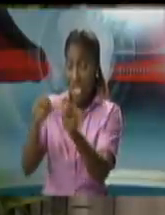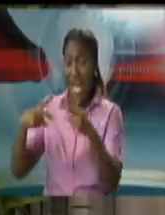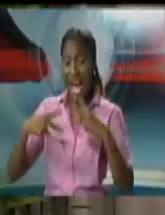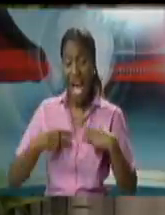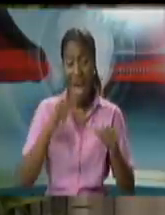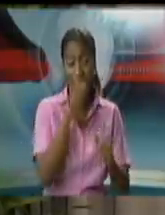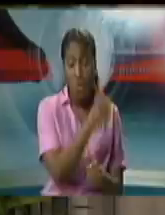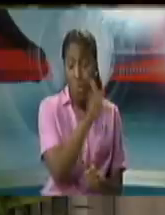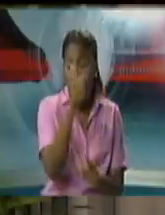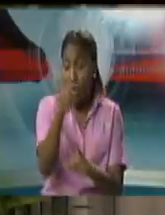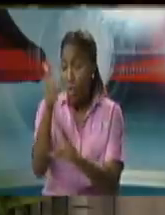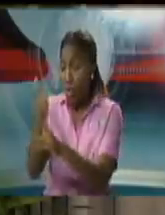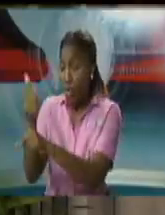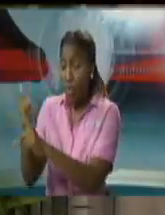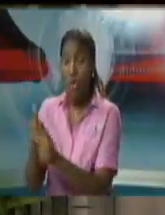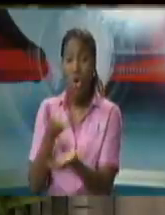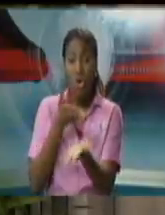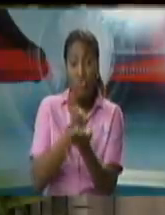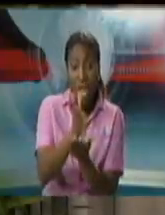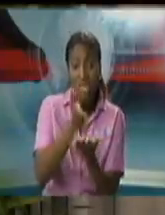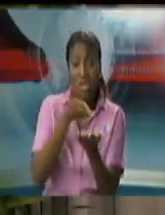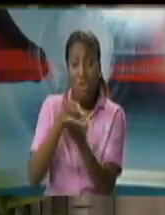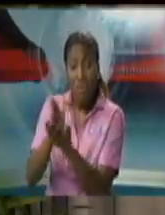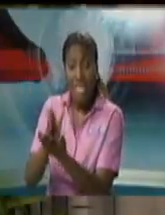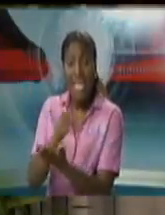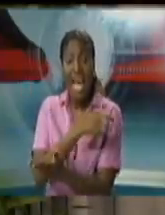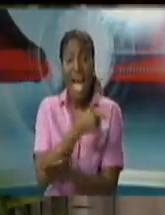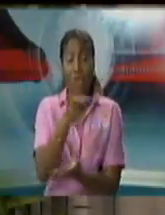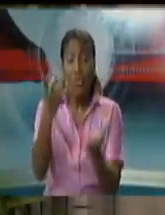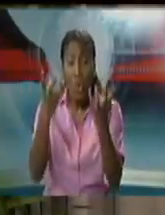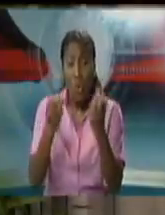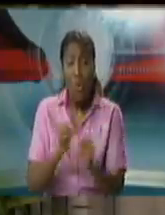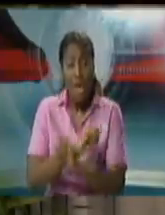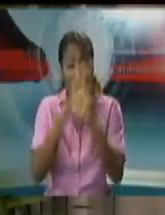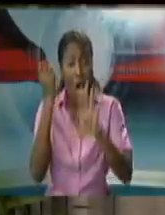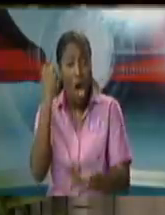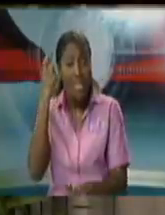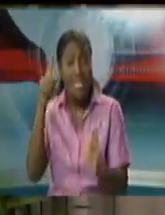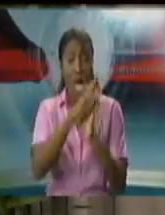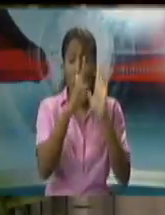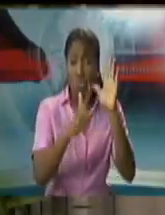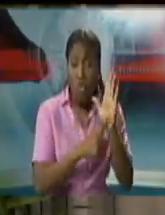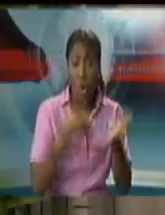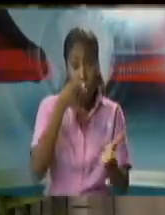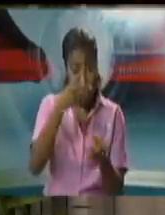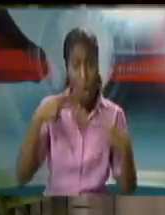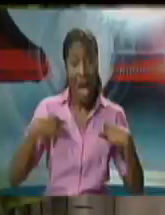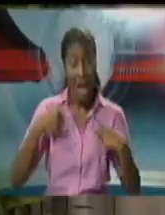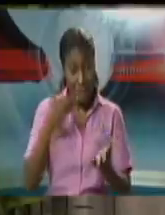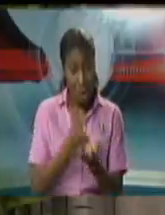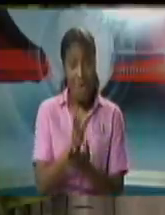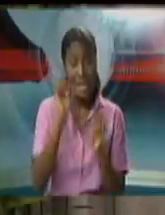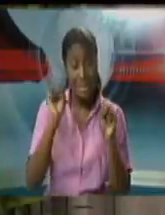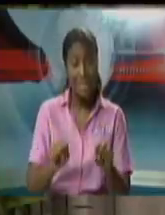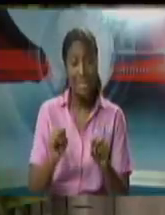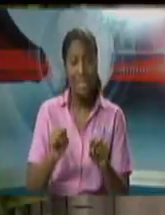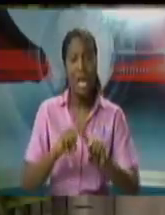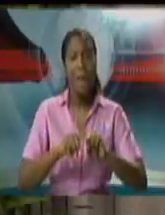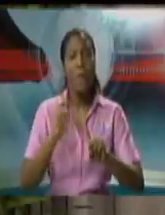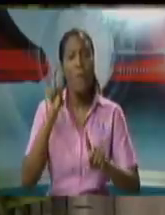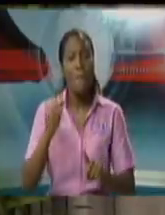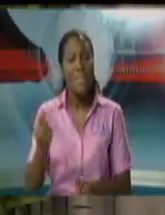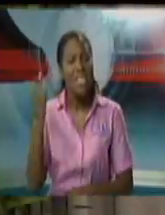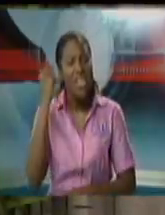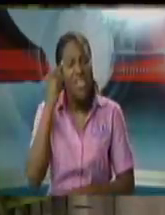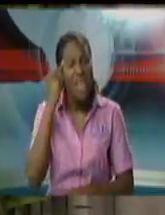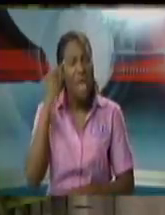we all have access to clarity of those rights into the court system I respectfully believe that we need to think two and